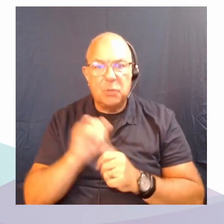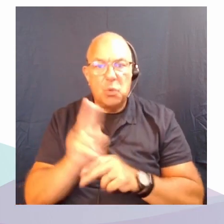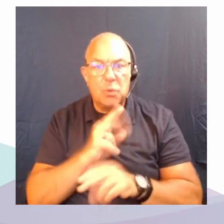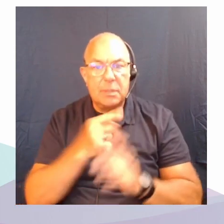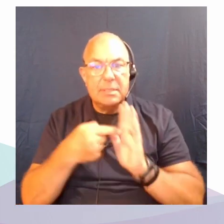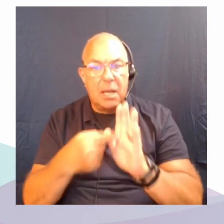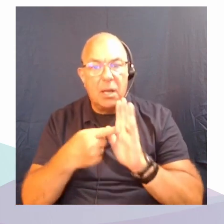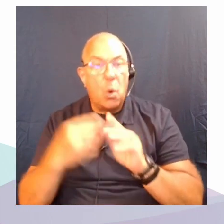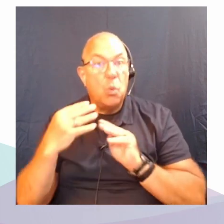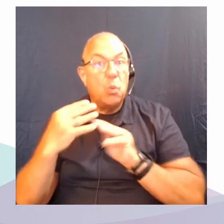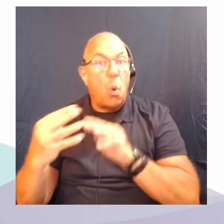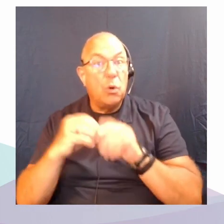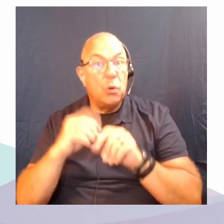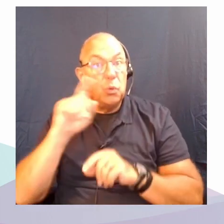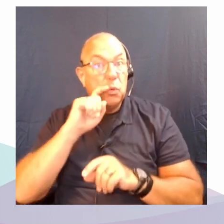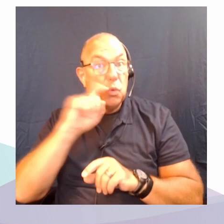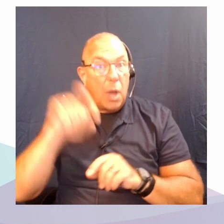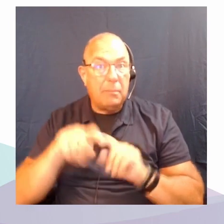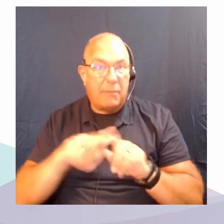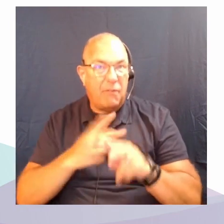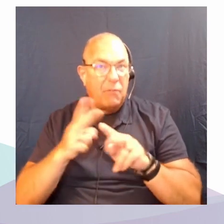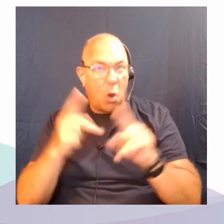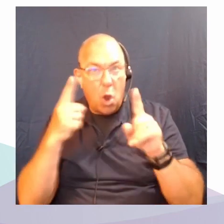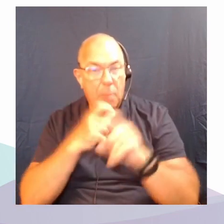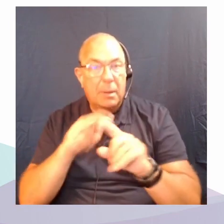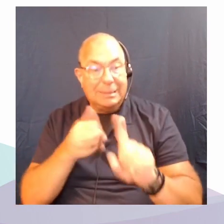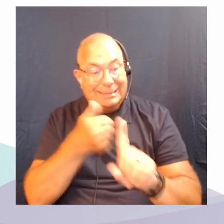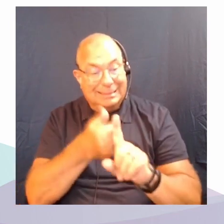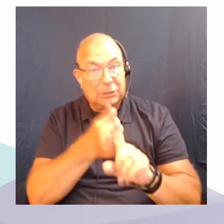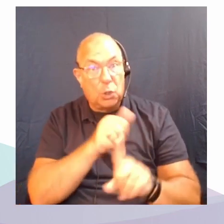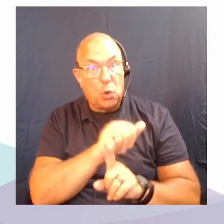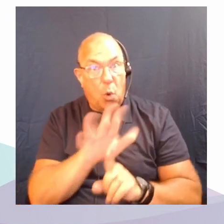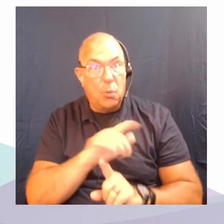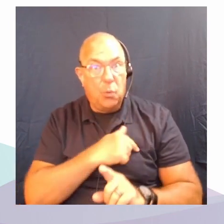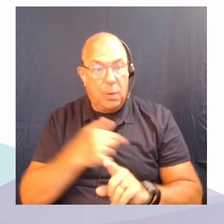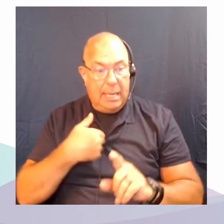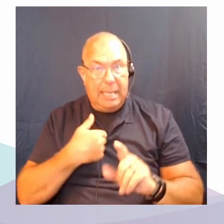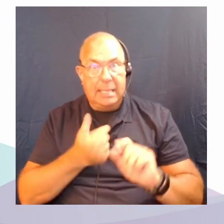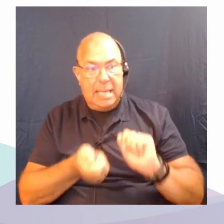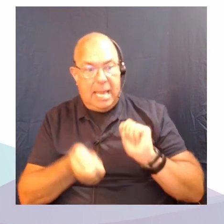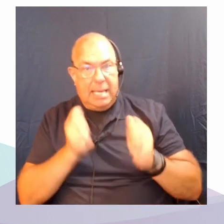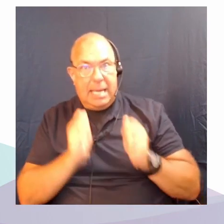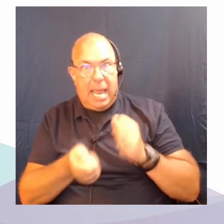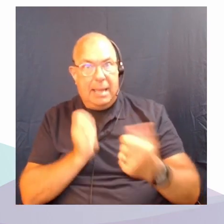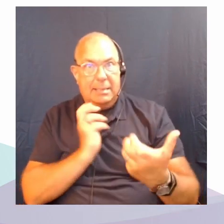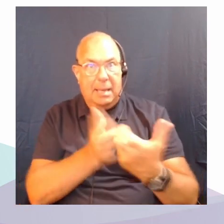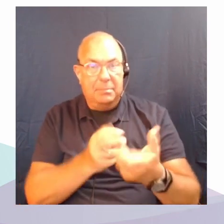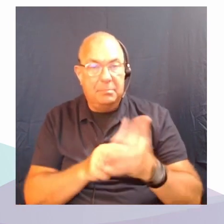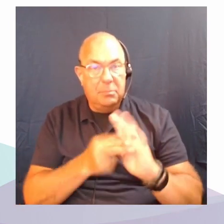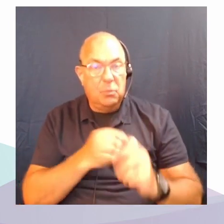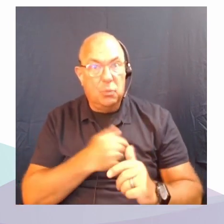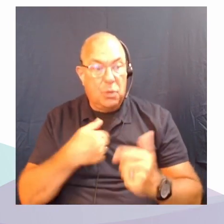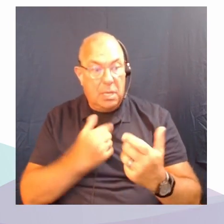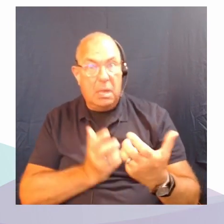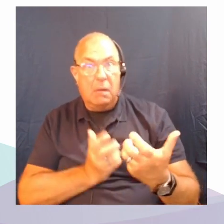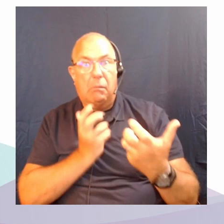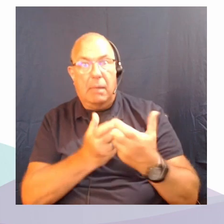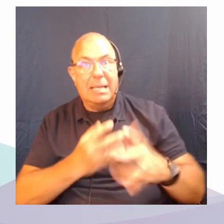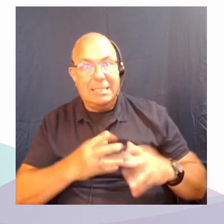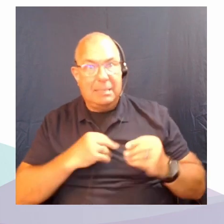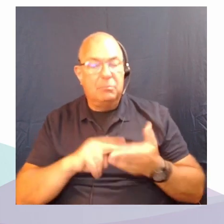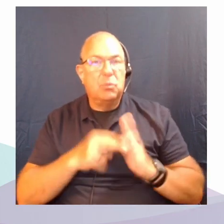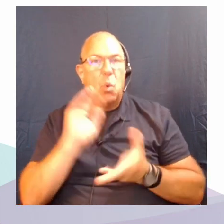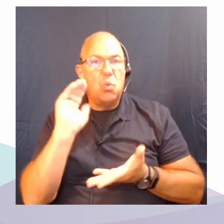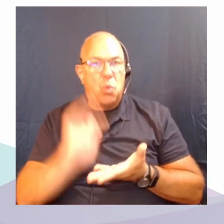complicated. But if we just think about COVID and how we adapted to COVID, some ways in which we adapted to COVID reduced energy, others are kind of